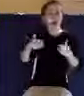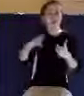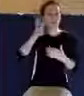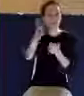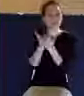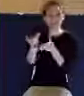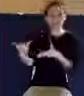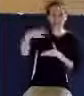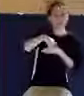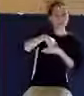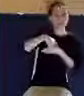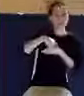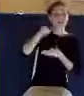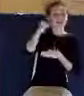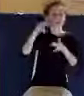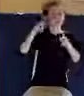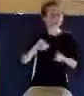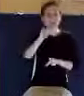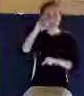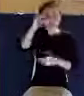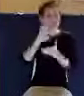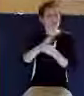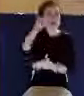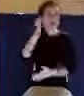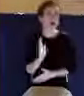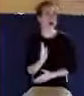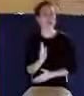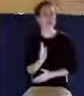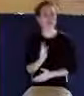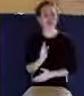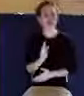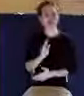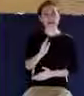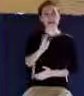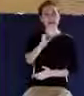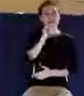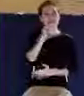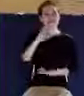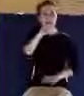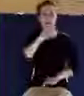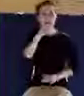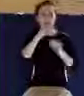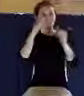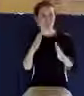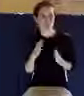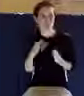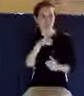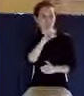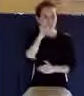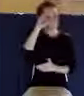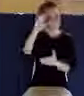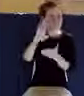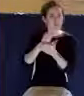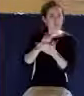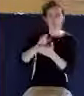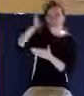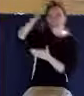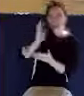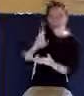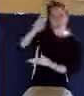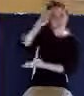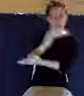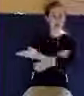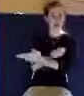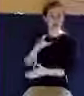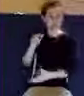hath made him a liar, because he believeth not the record that God gave his Son. And this is the record that God hath given